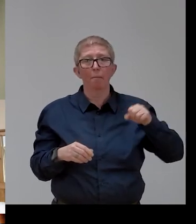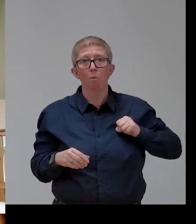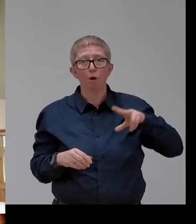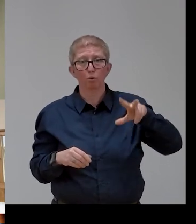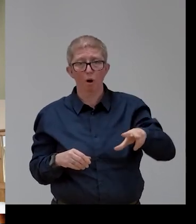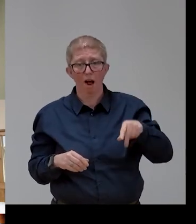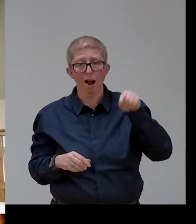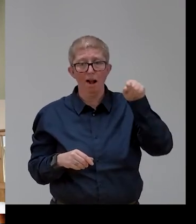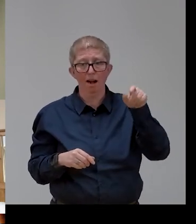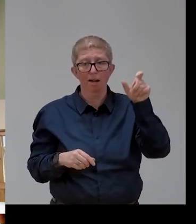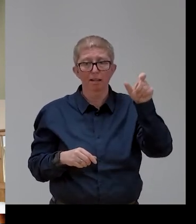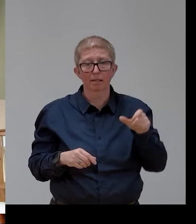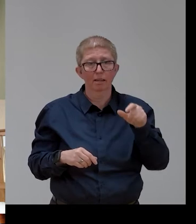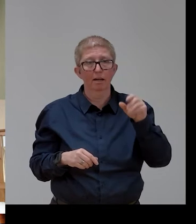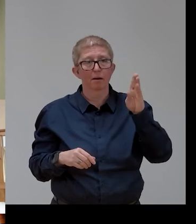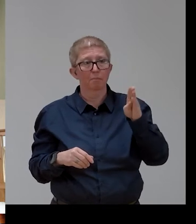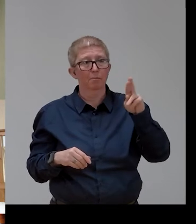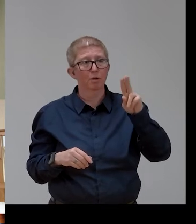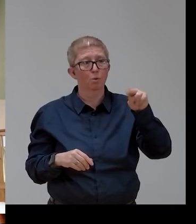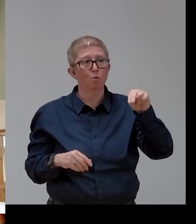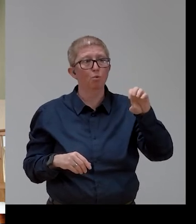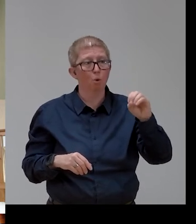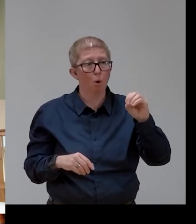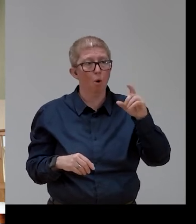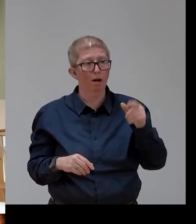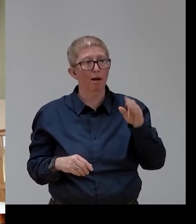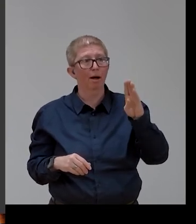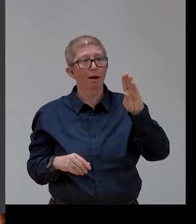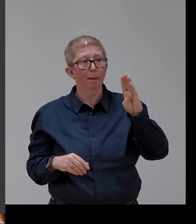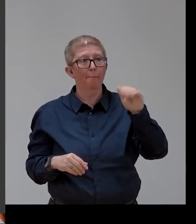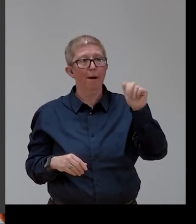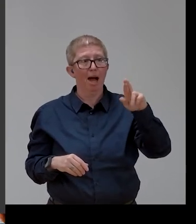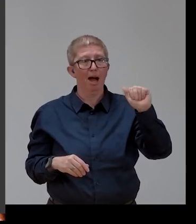Baratta. Bruno,